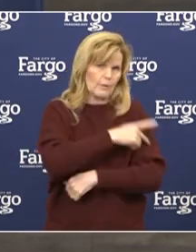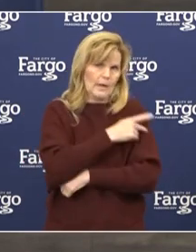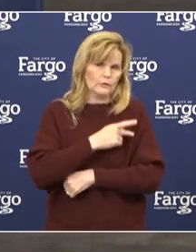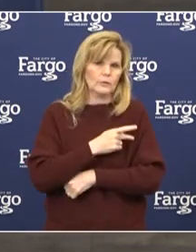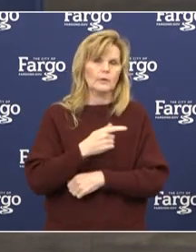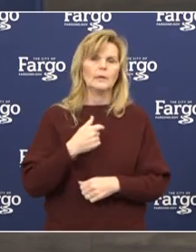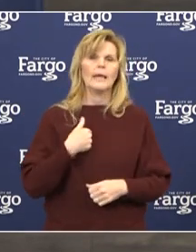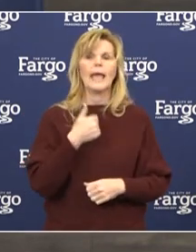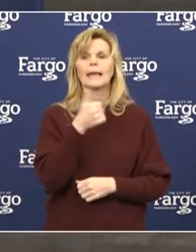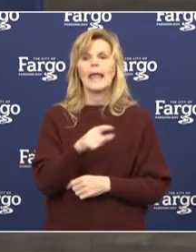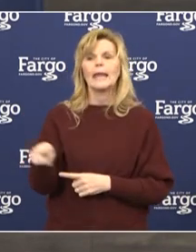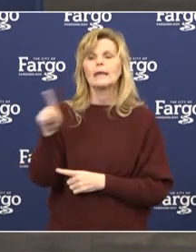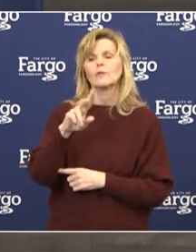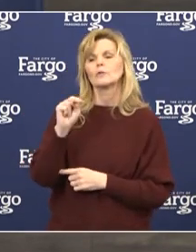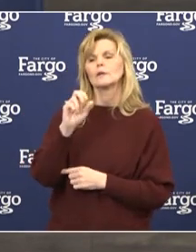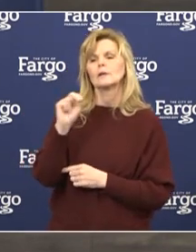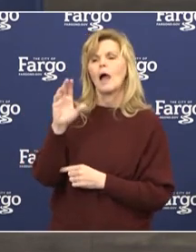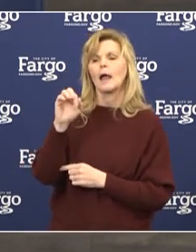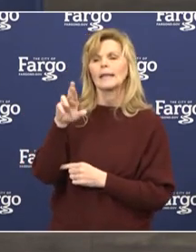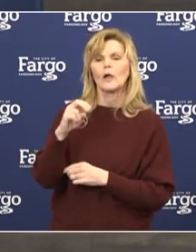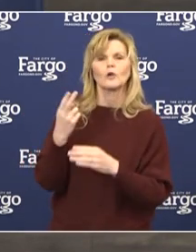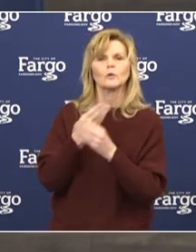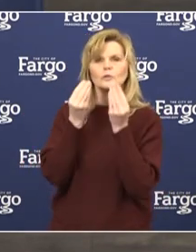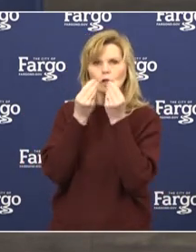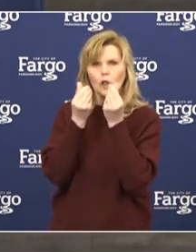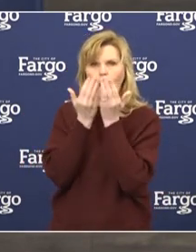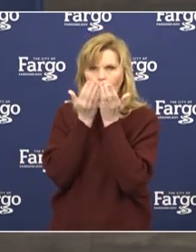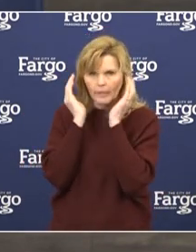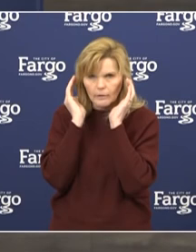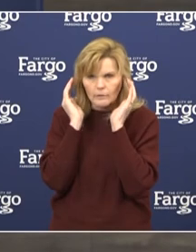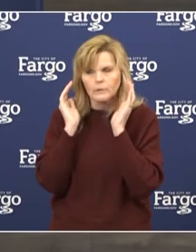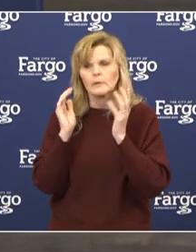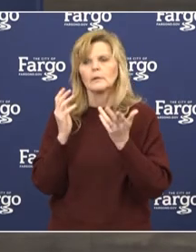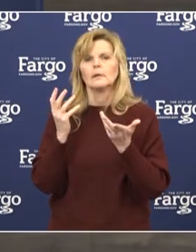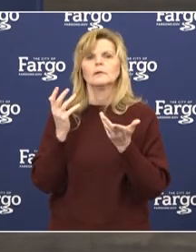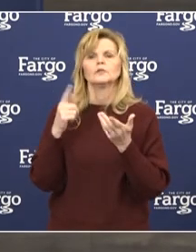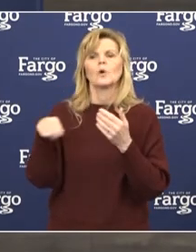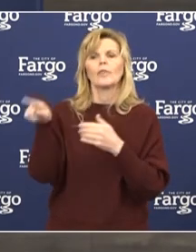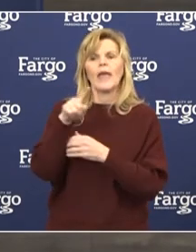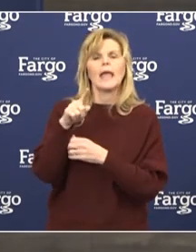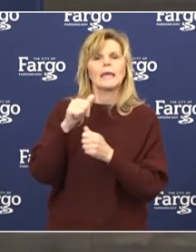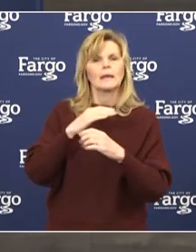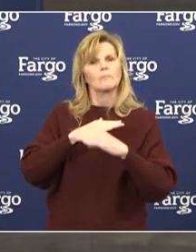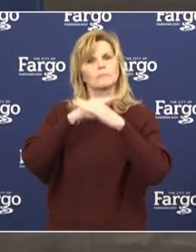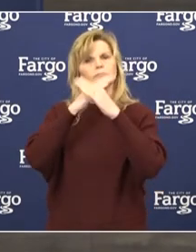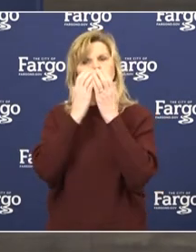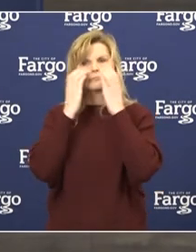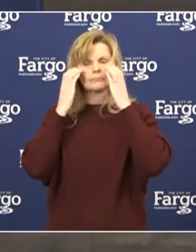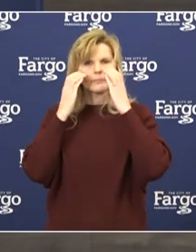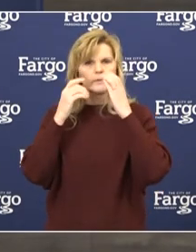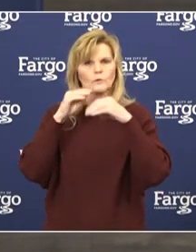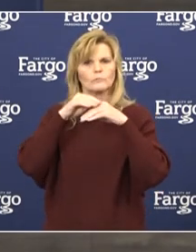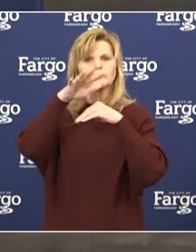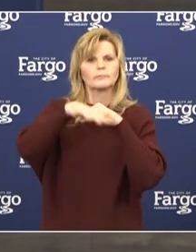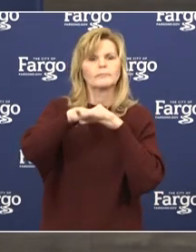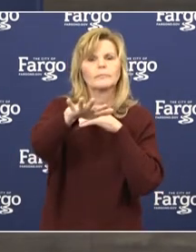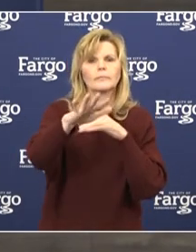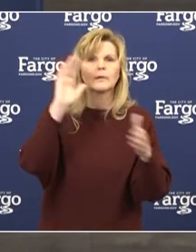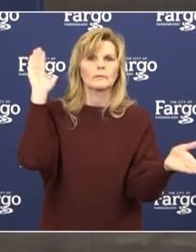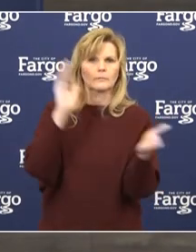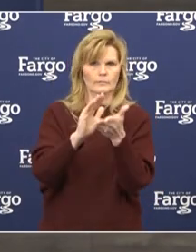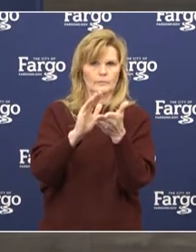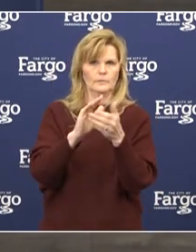non-caregivers use cloth face masks as they can serve as a barrier for the end to help prevent the